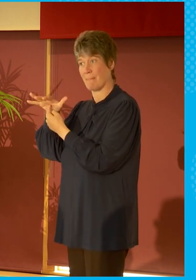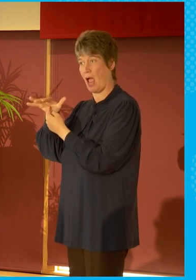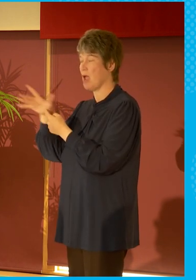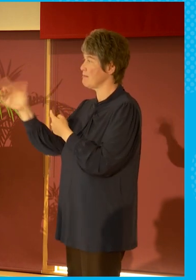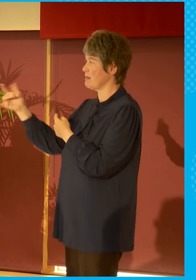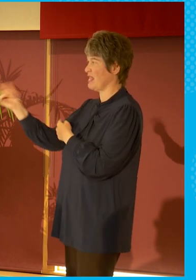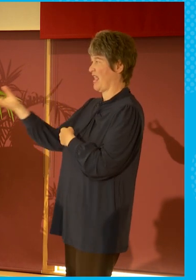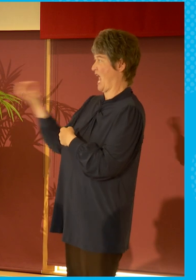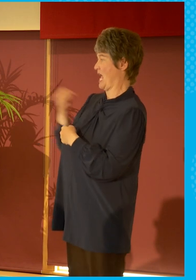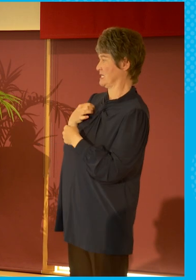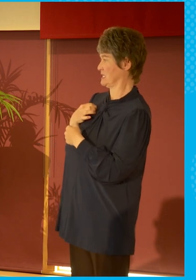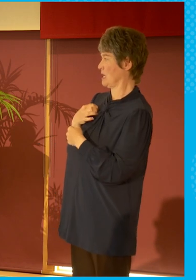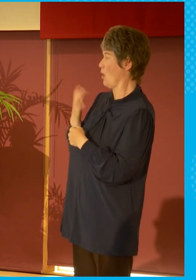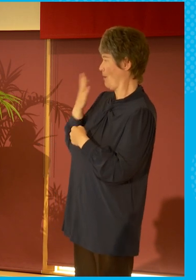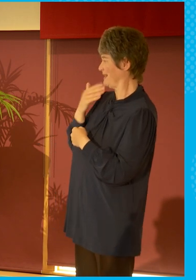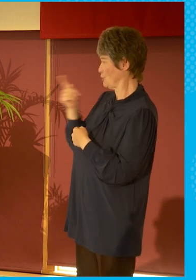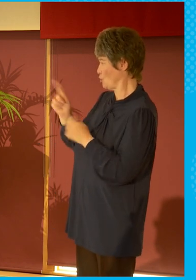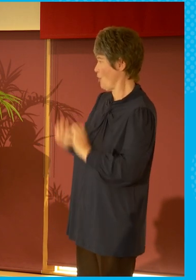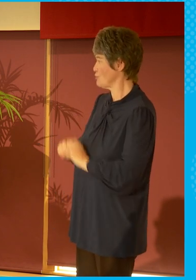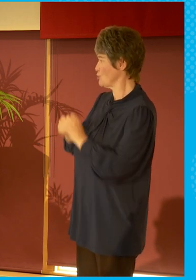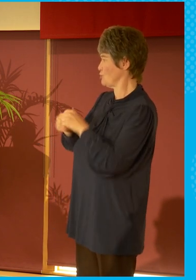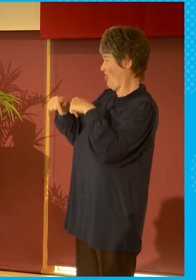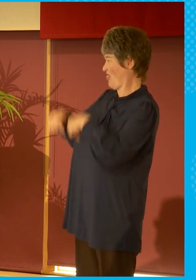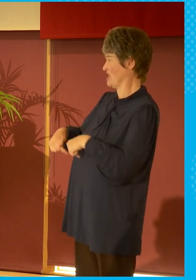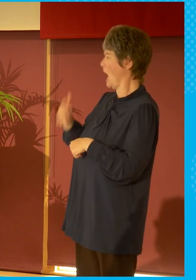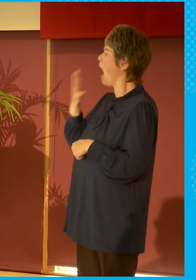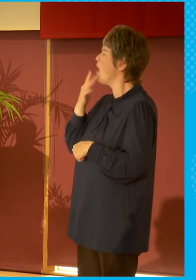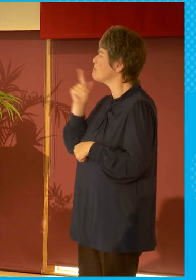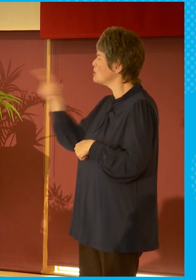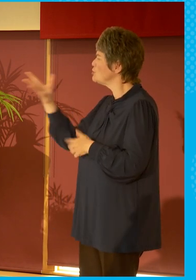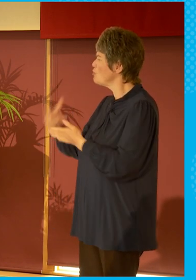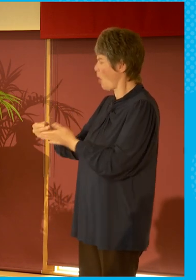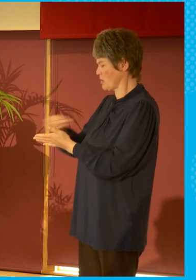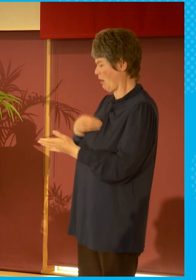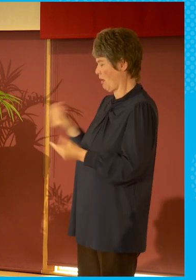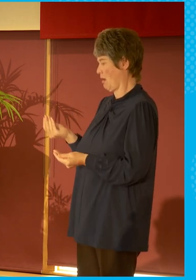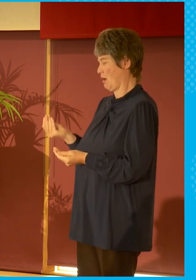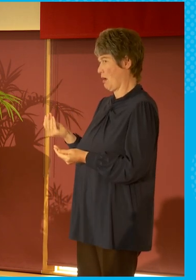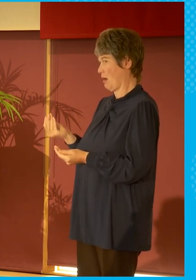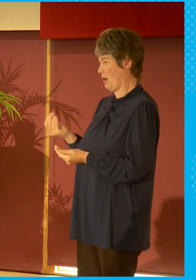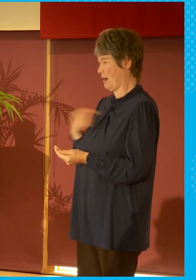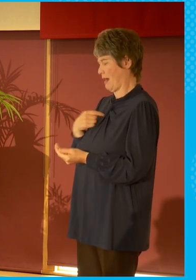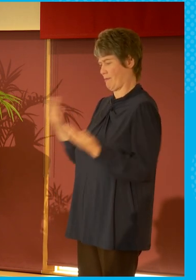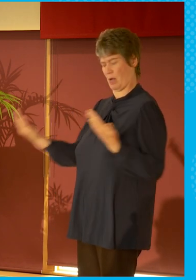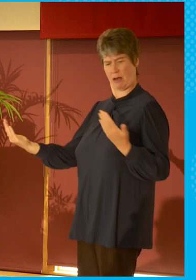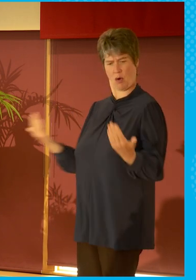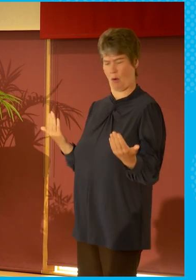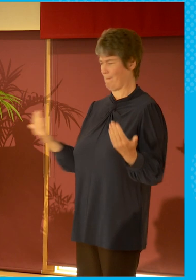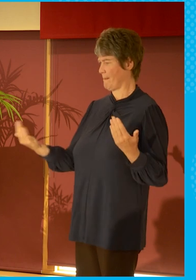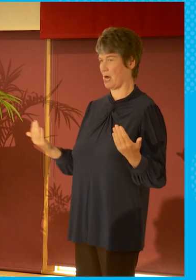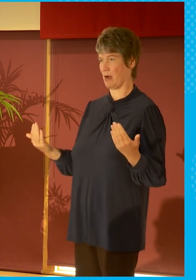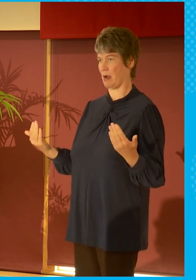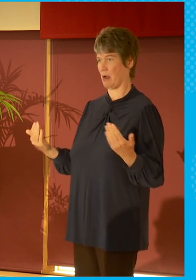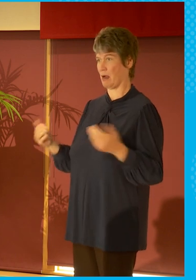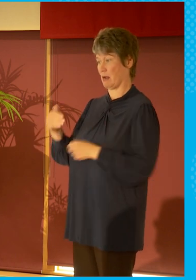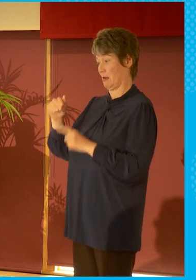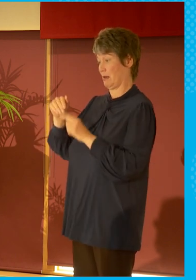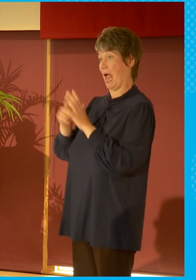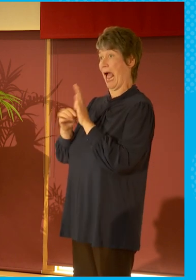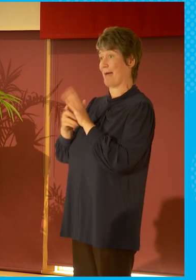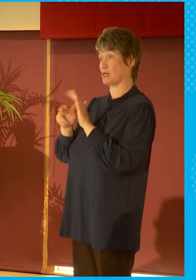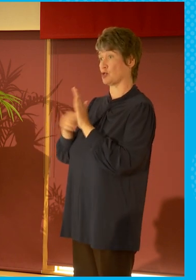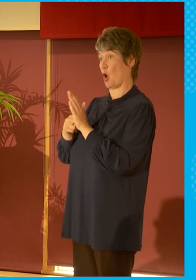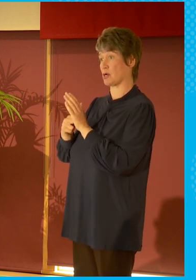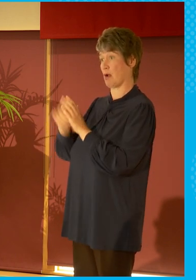produce this, how much do you want? And you're just looking at the figures you're getting from Amazon Prime and then the